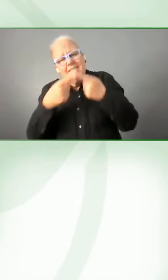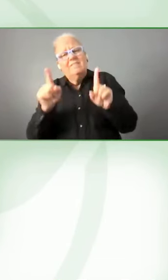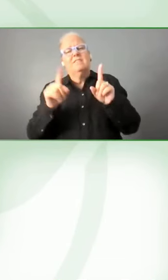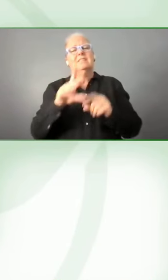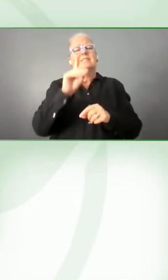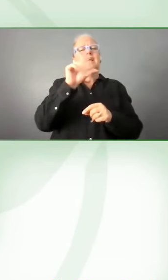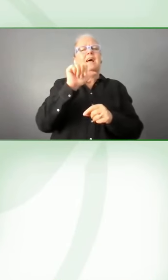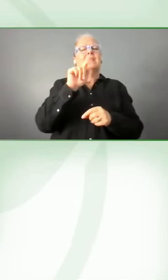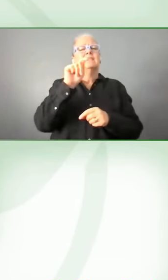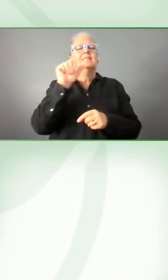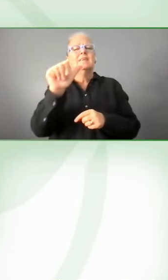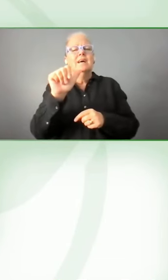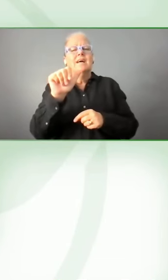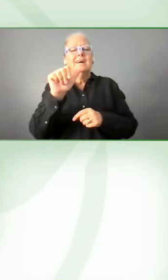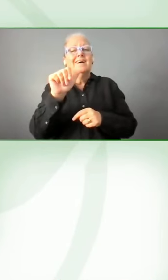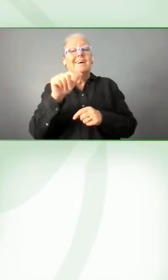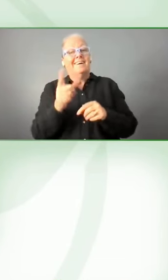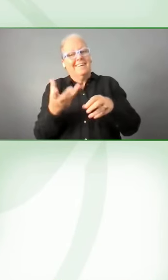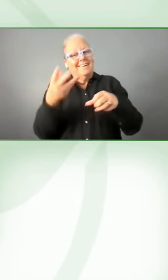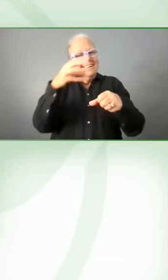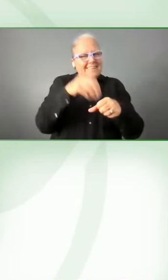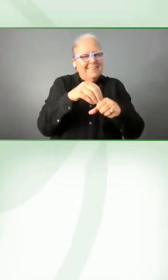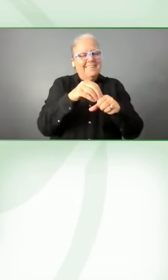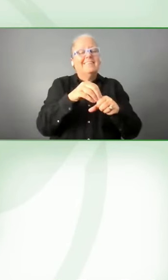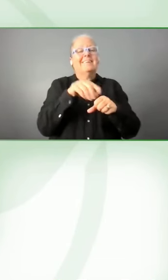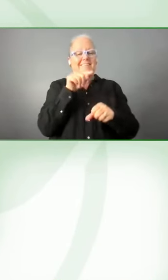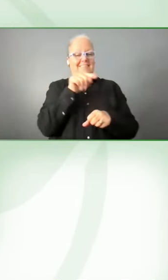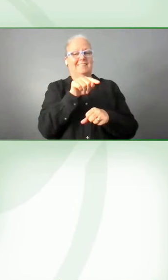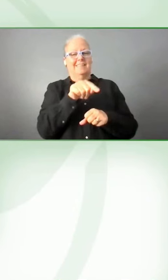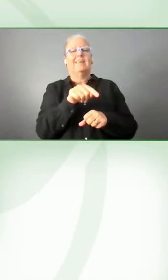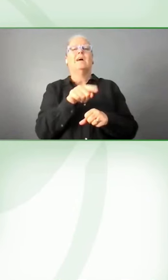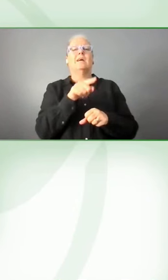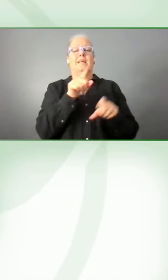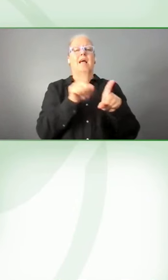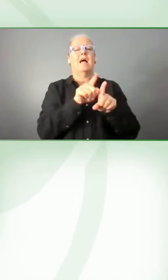models that are going to do automated sign language in the future.